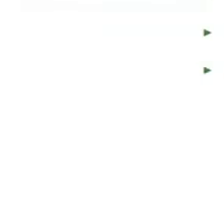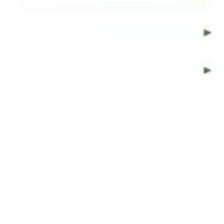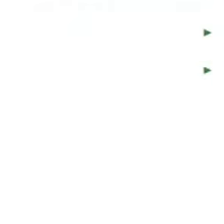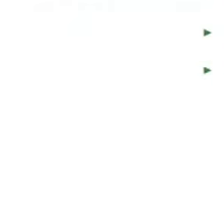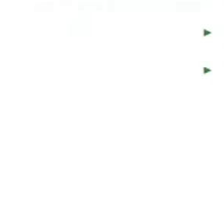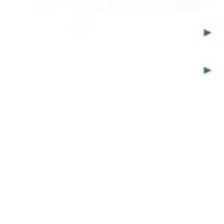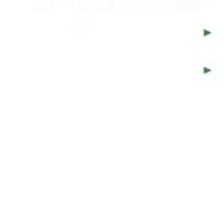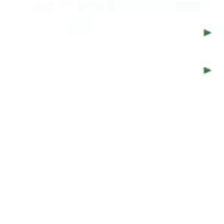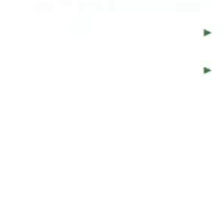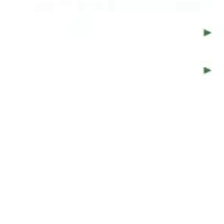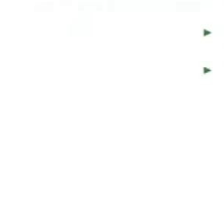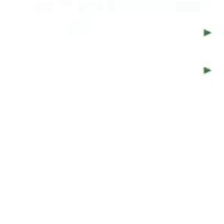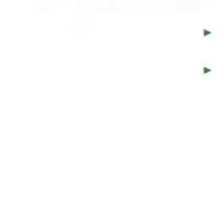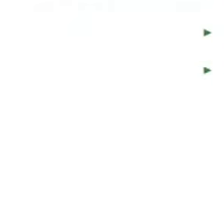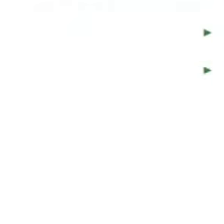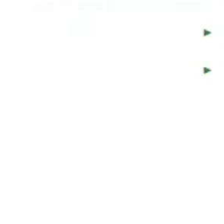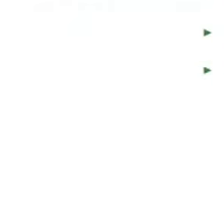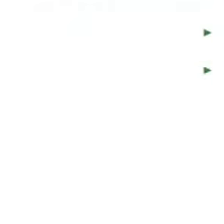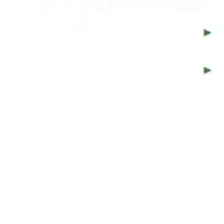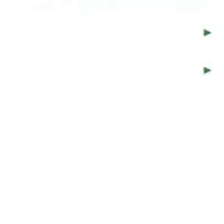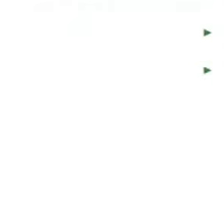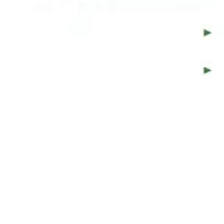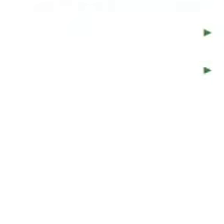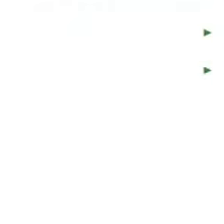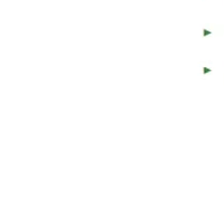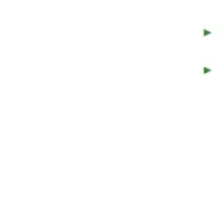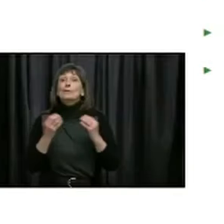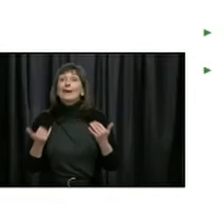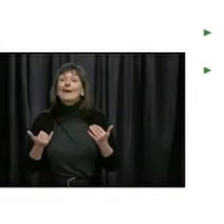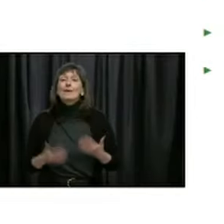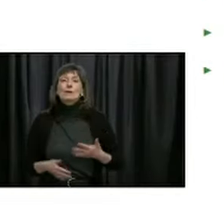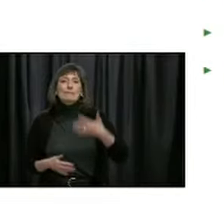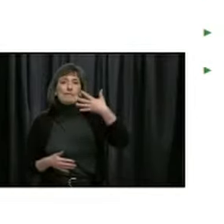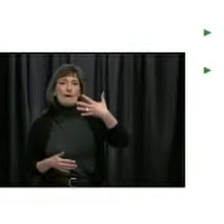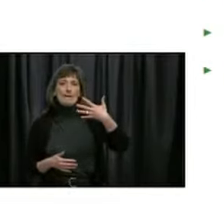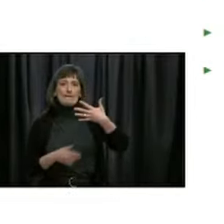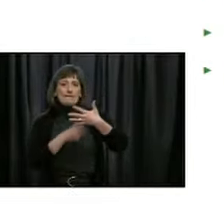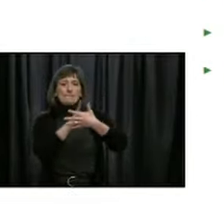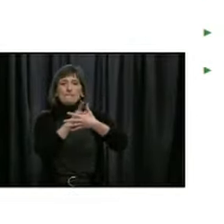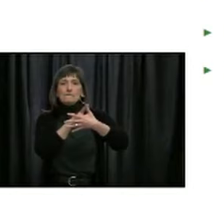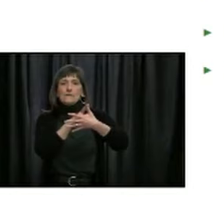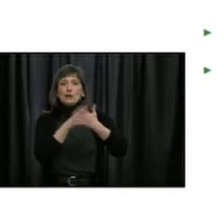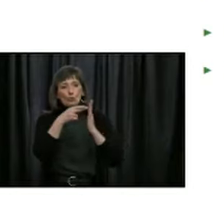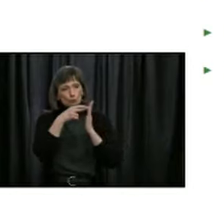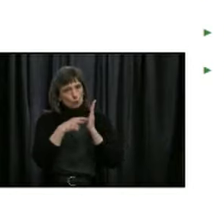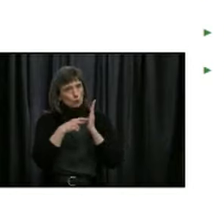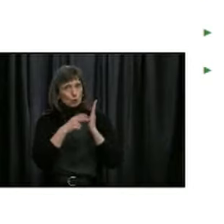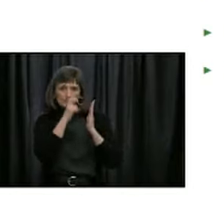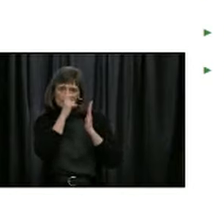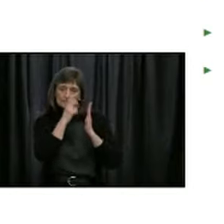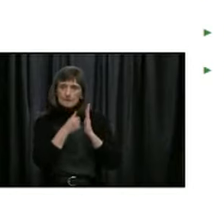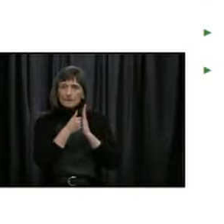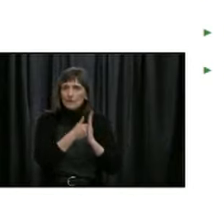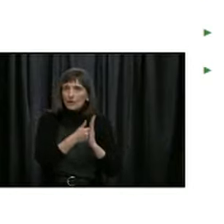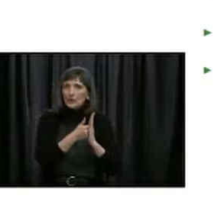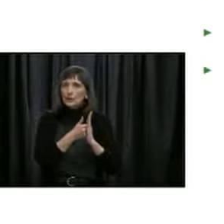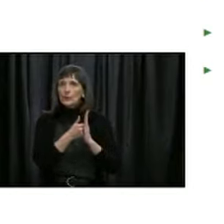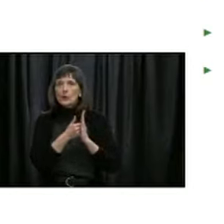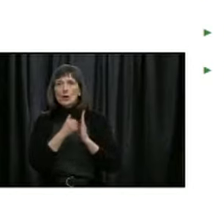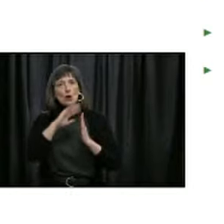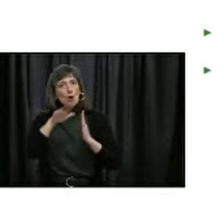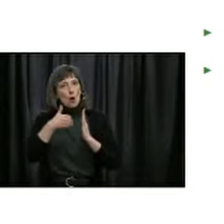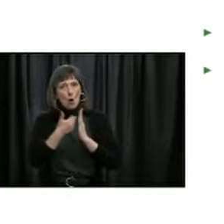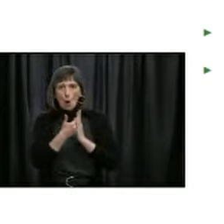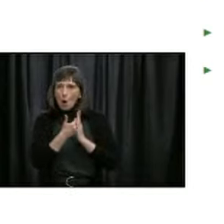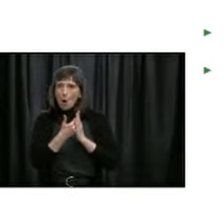Right now we're currently at alert level five, so we have our public health measures in place. We are doing all following public health